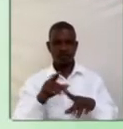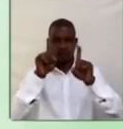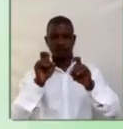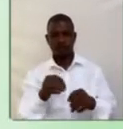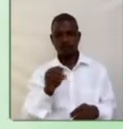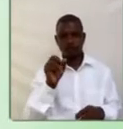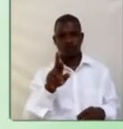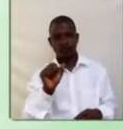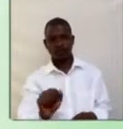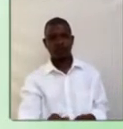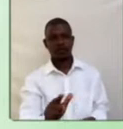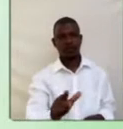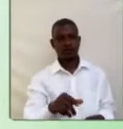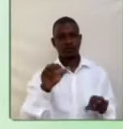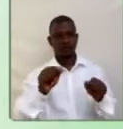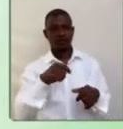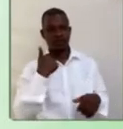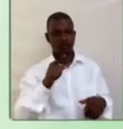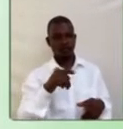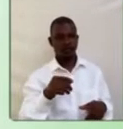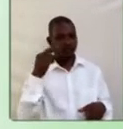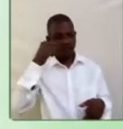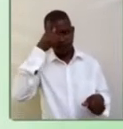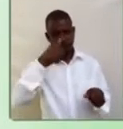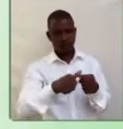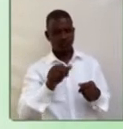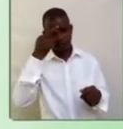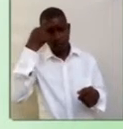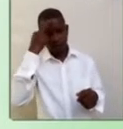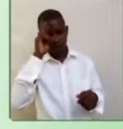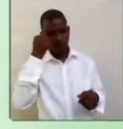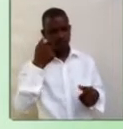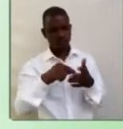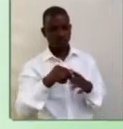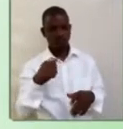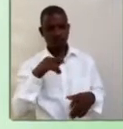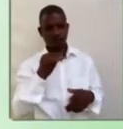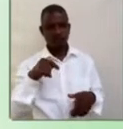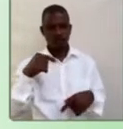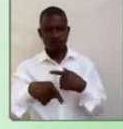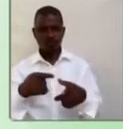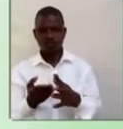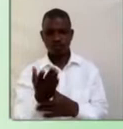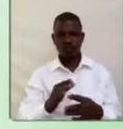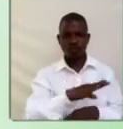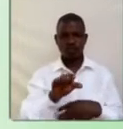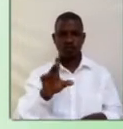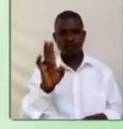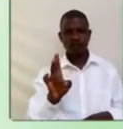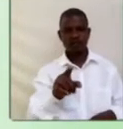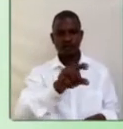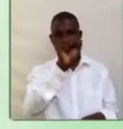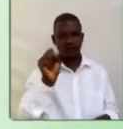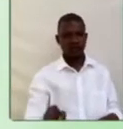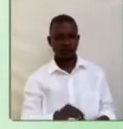orals. Can any of you remind us of what we did? Yes. We went through all the seven sections